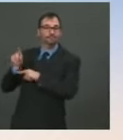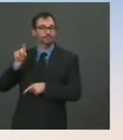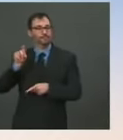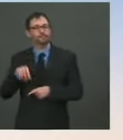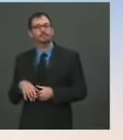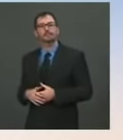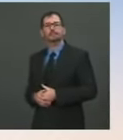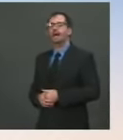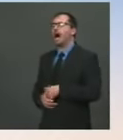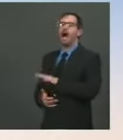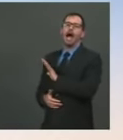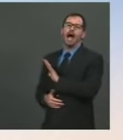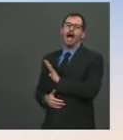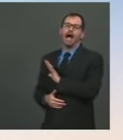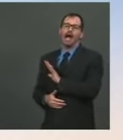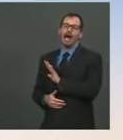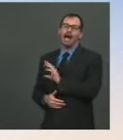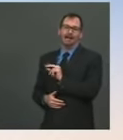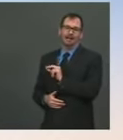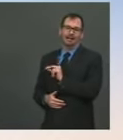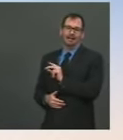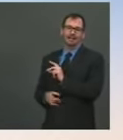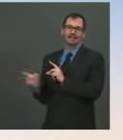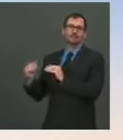not the end and have the conversations. The Trying to follow up?